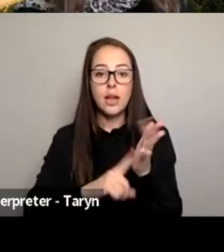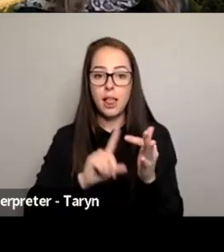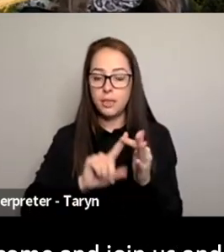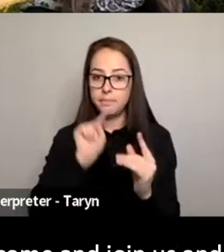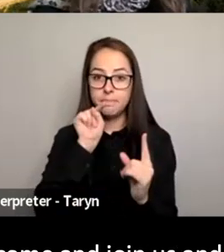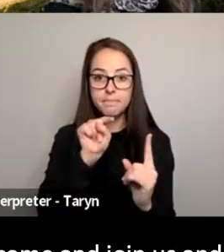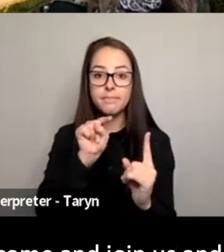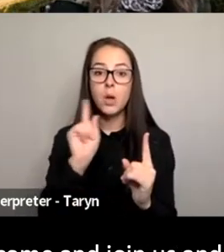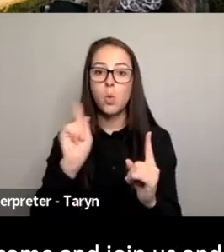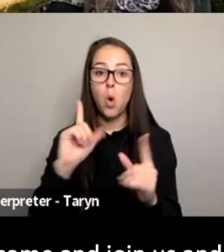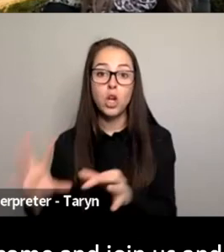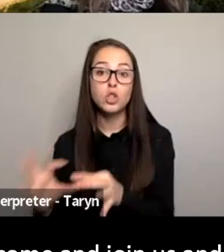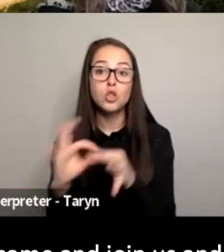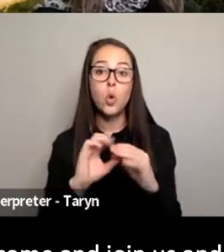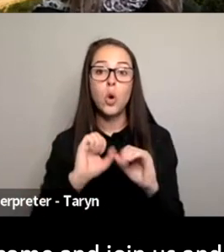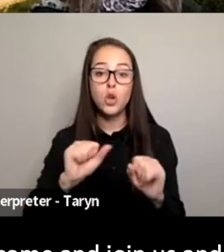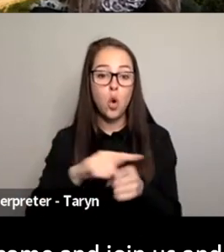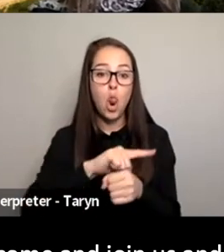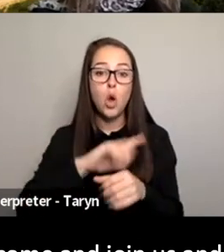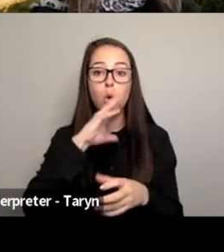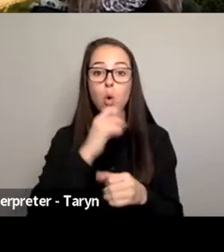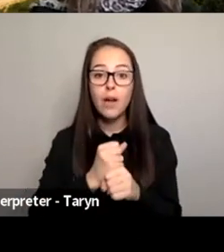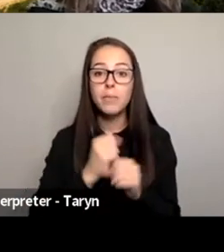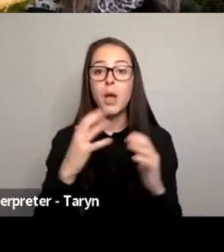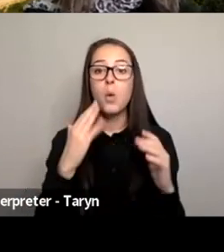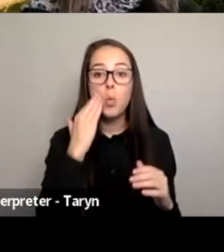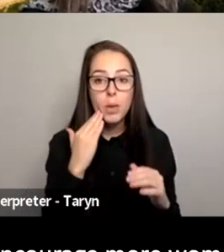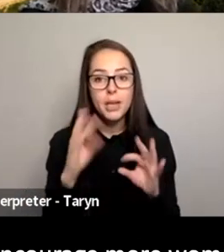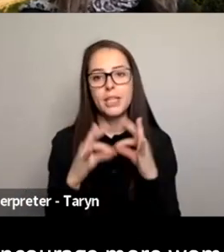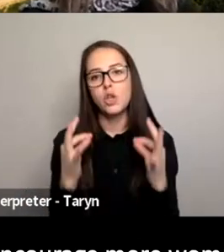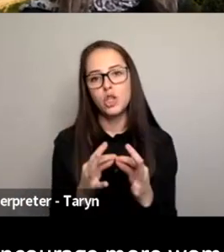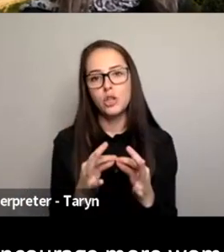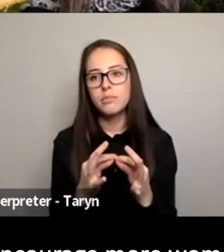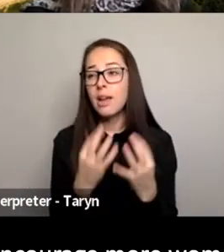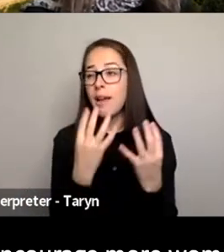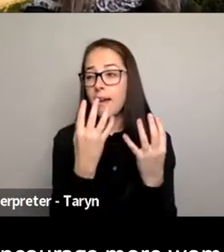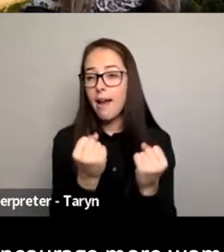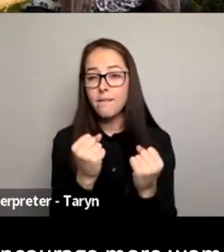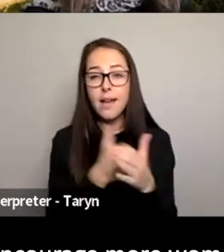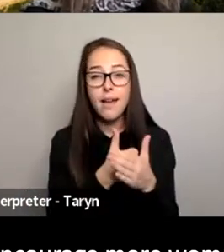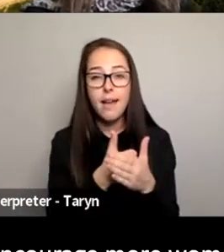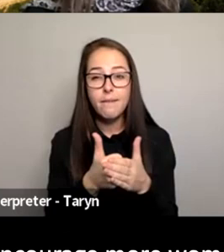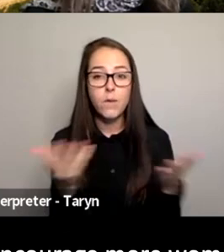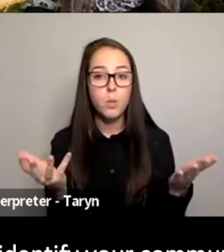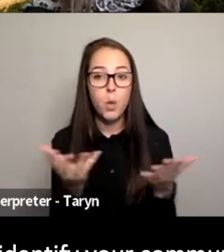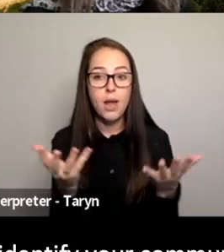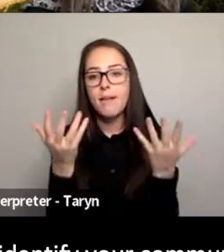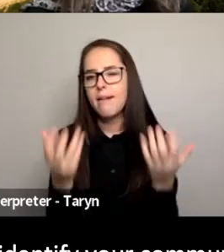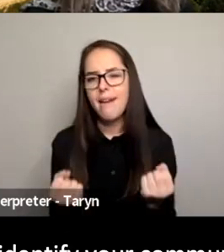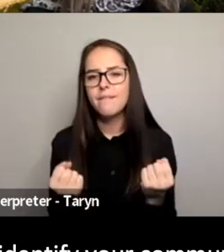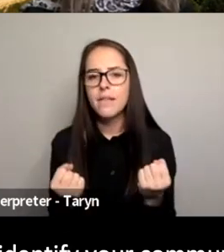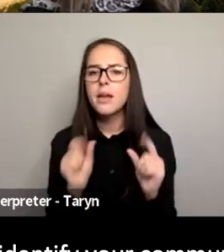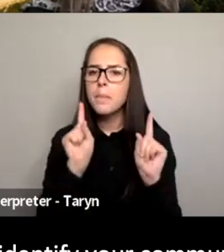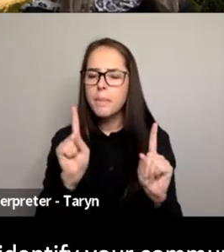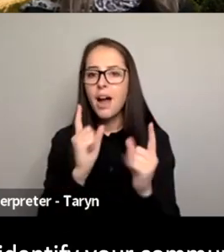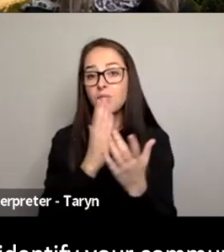every state. So come and join us and be a part of that movement. No, encourage more women to stand for local government. So identify